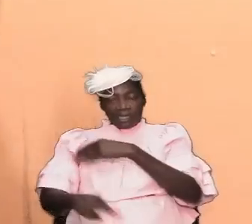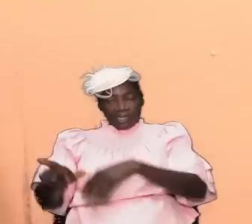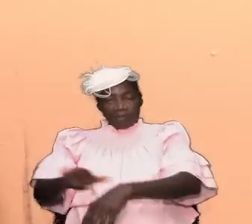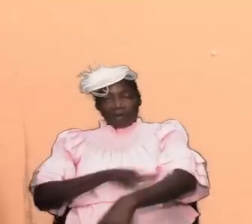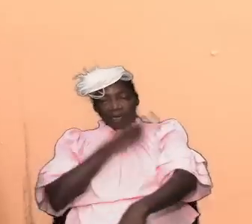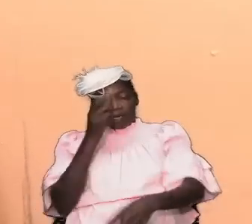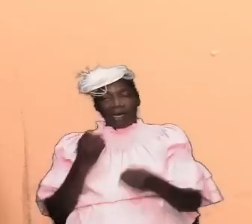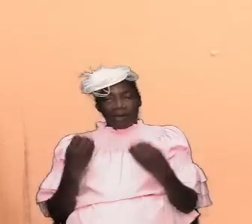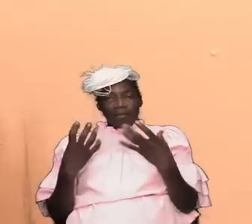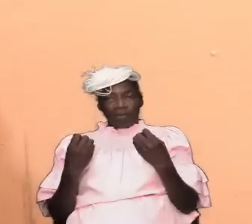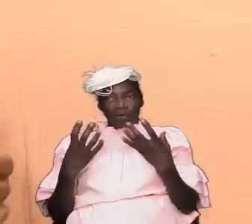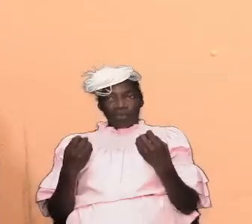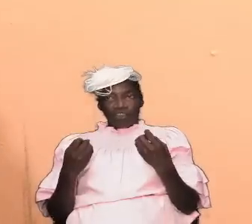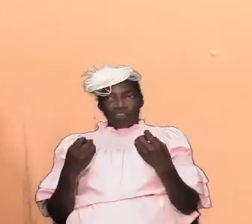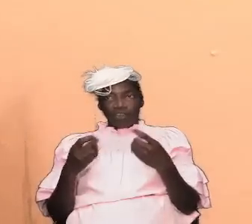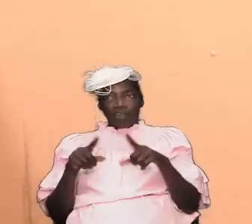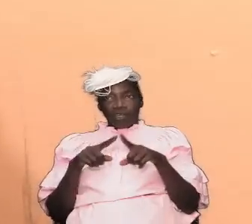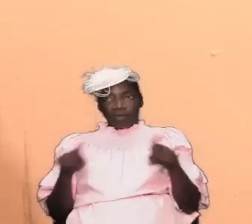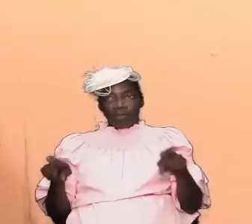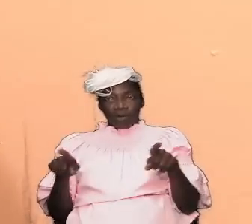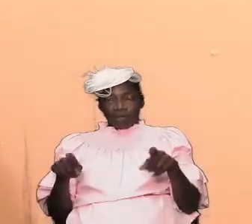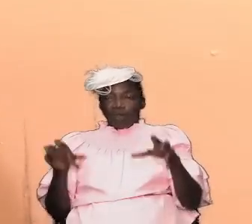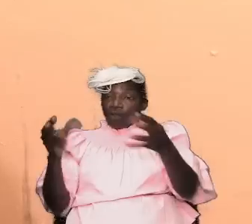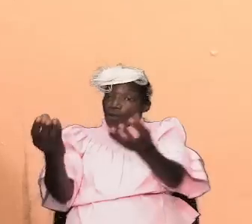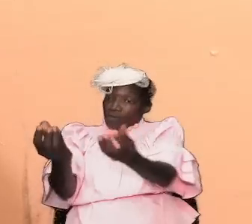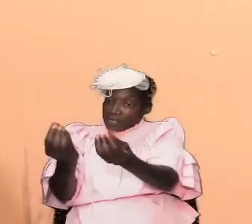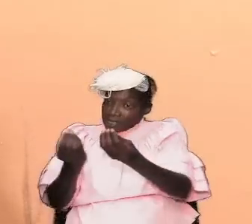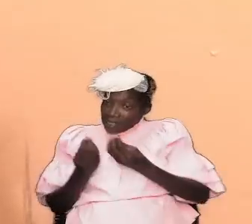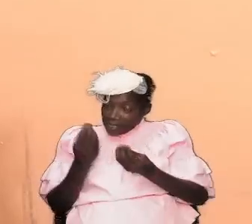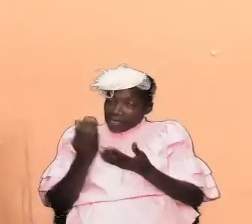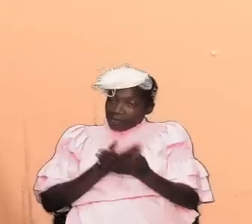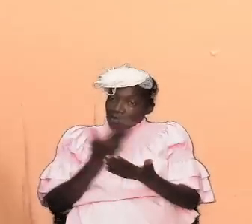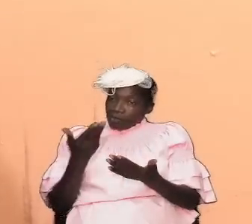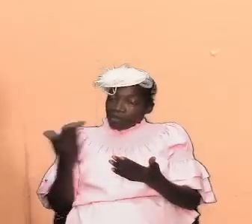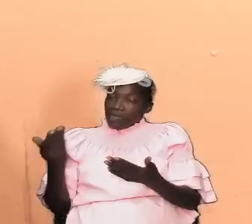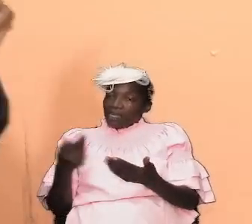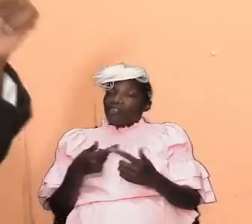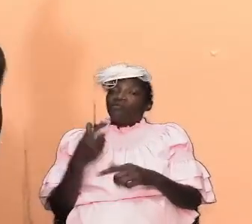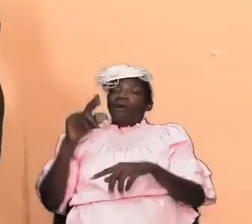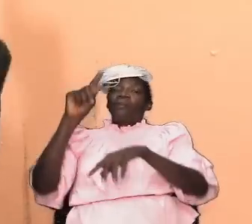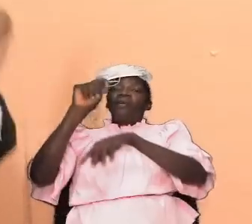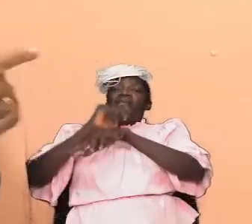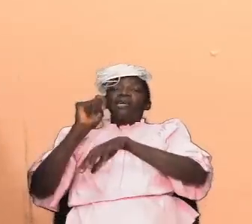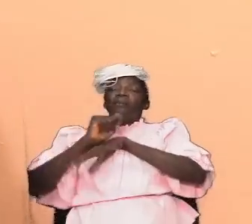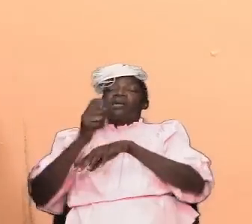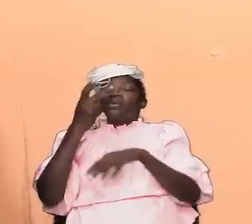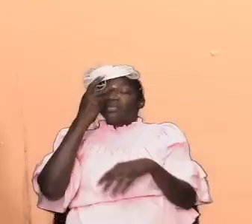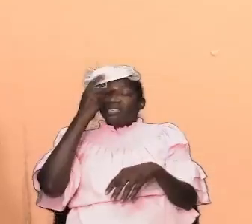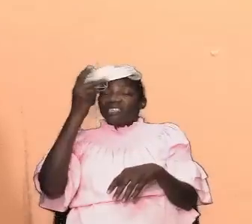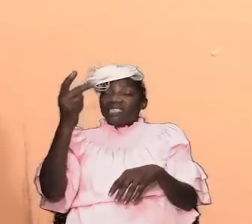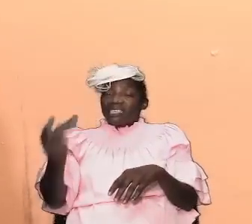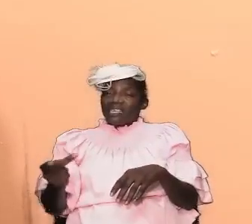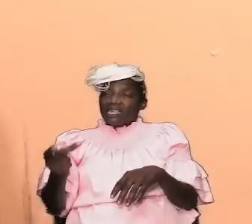it's so much to learn but we are going to extract some things from the tabernacle so that we can see